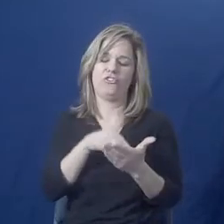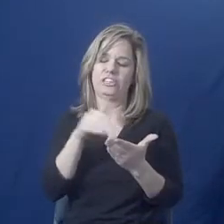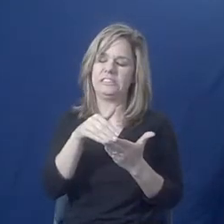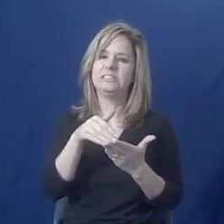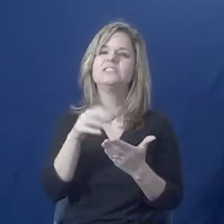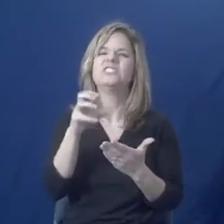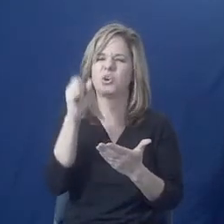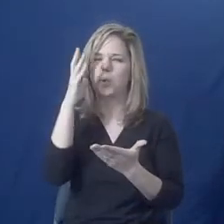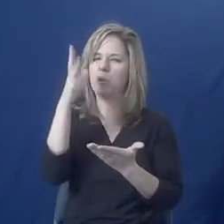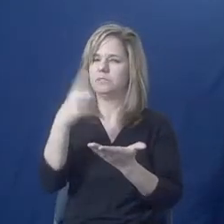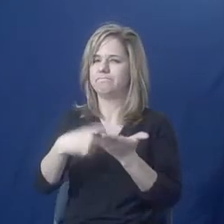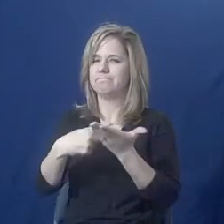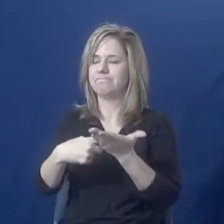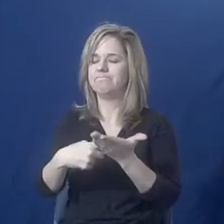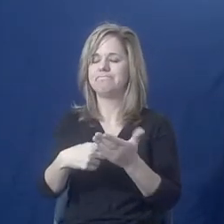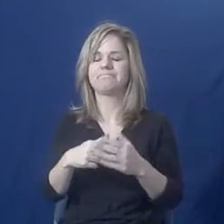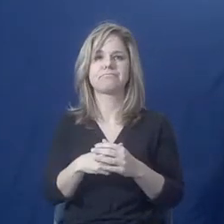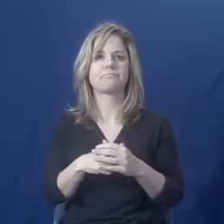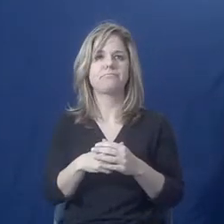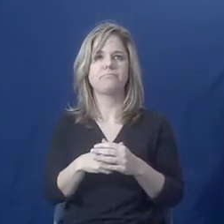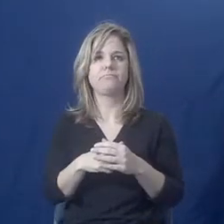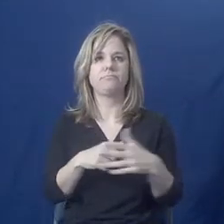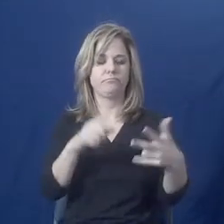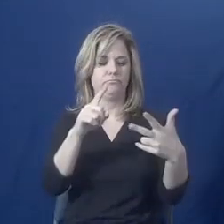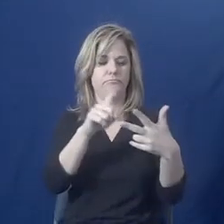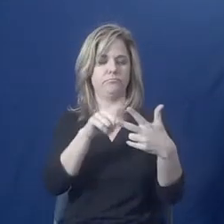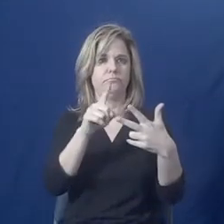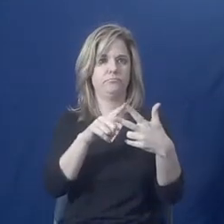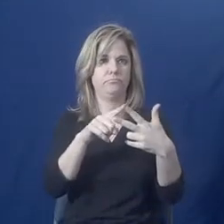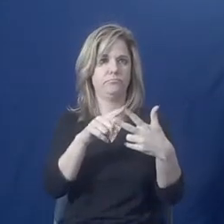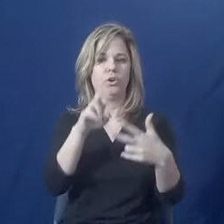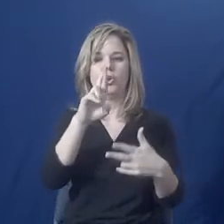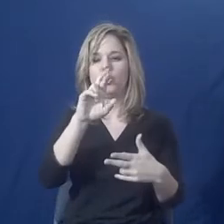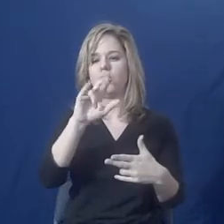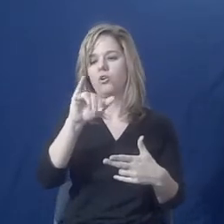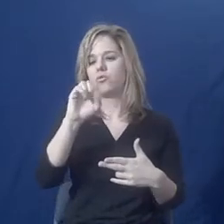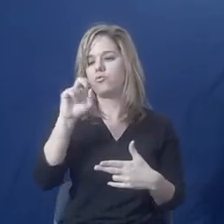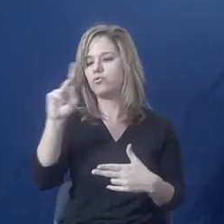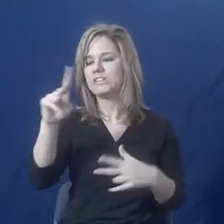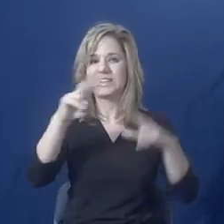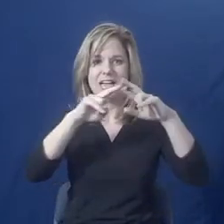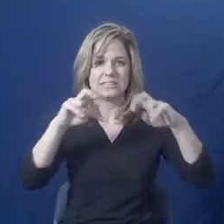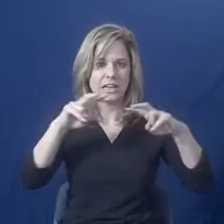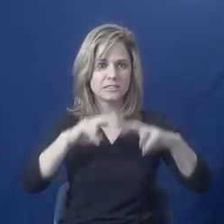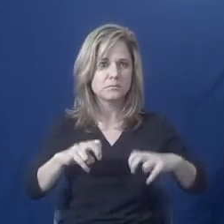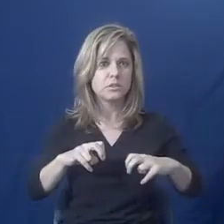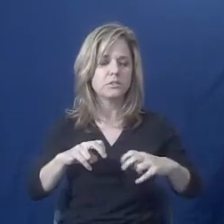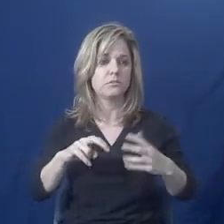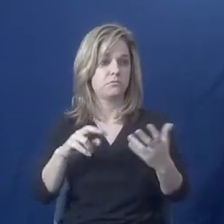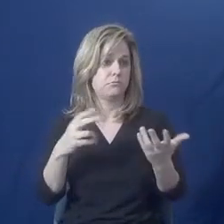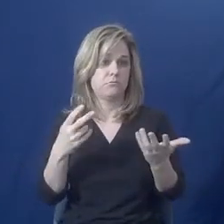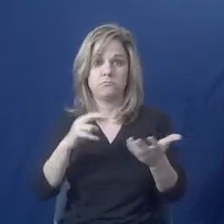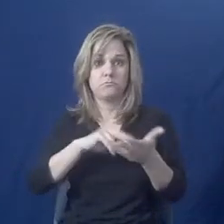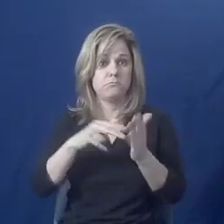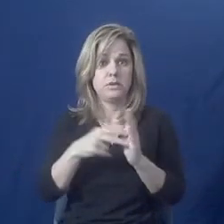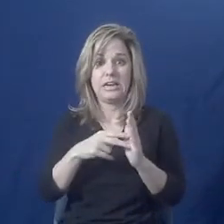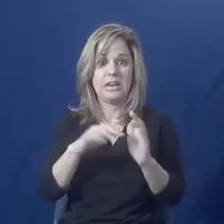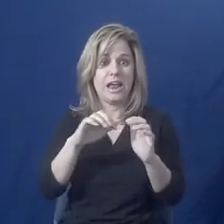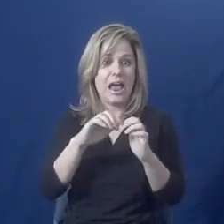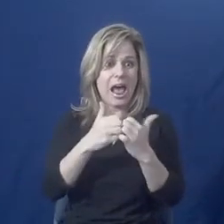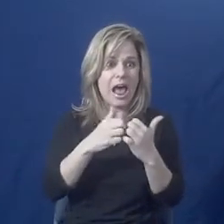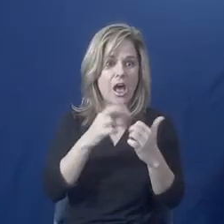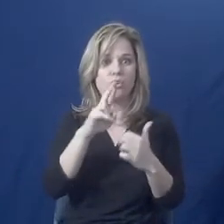as it sounds. So we're going to talk about a little bit. We're going to talk about risk assessment. What are the risks if you're leaving and